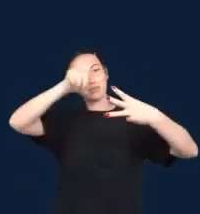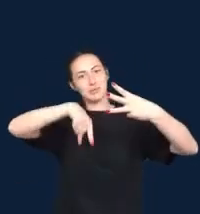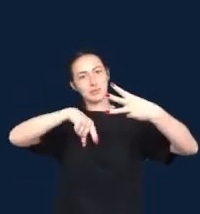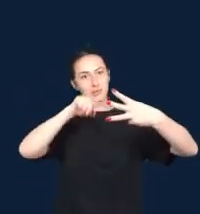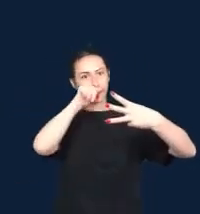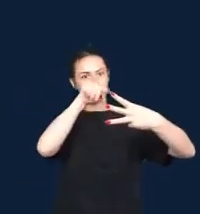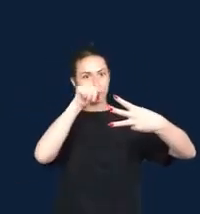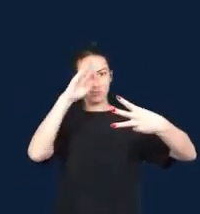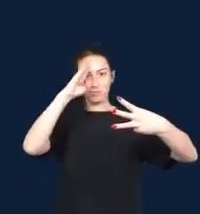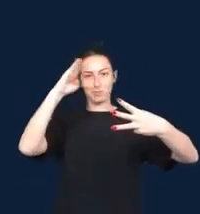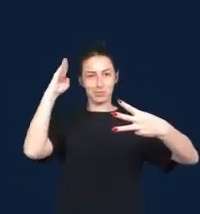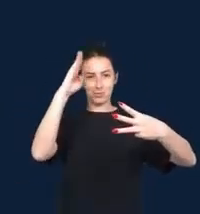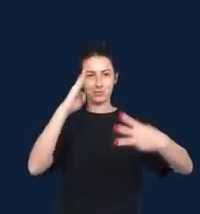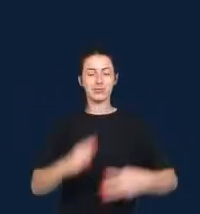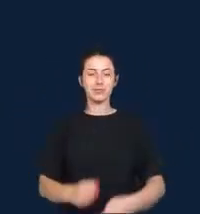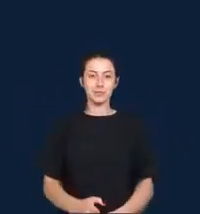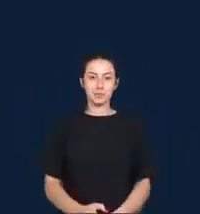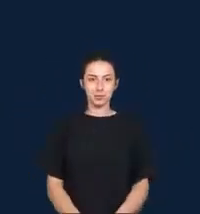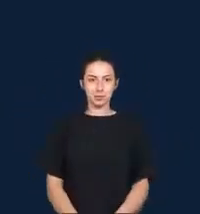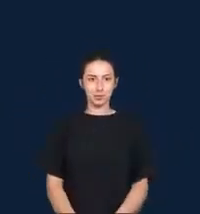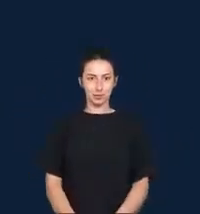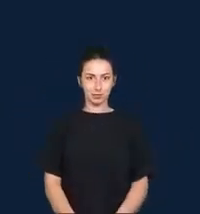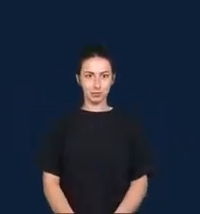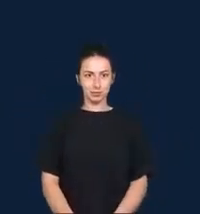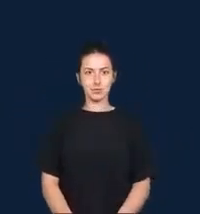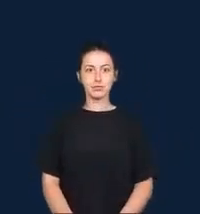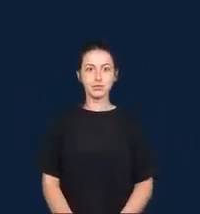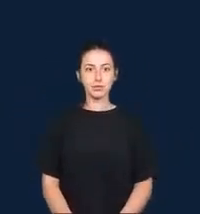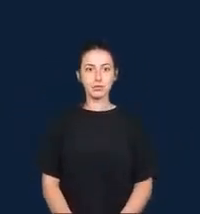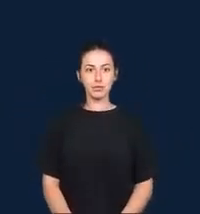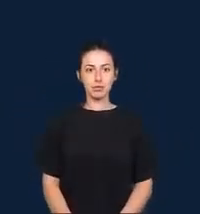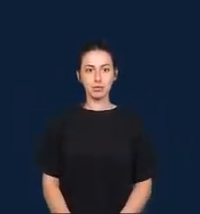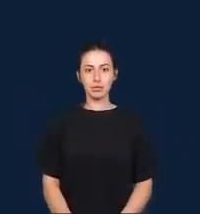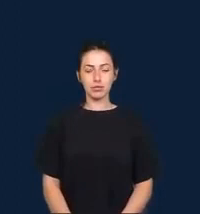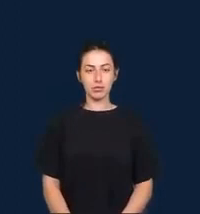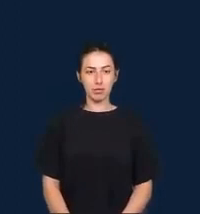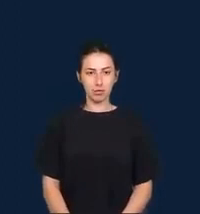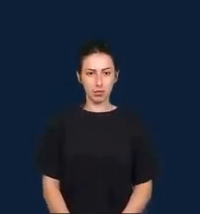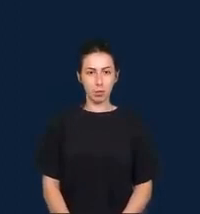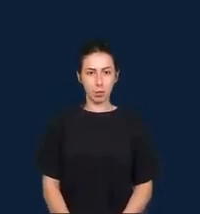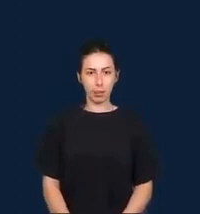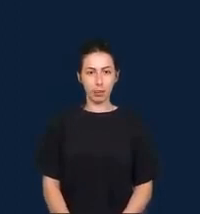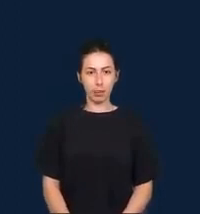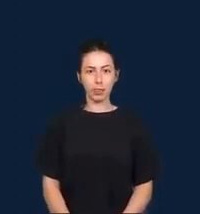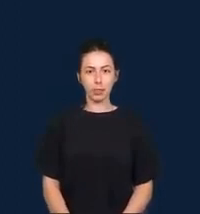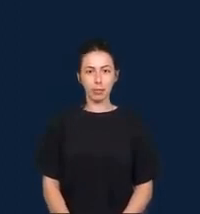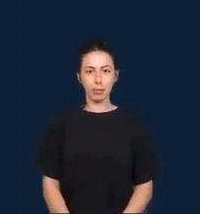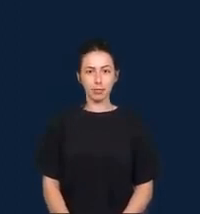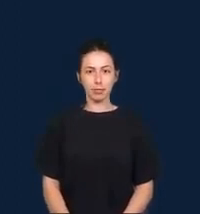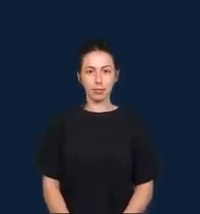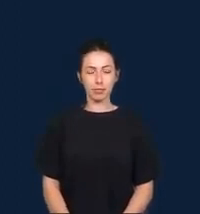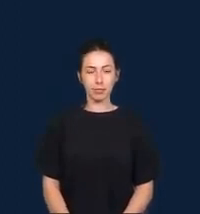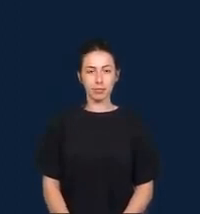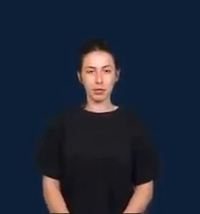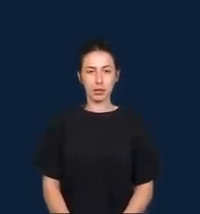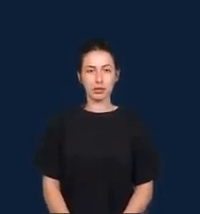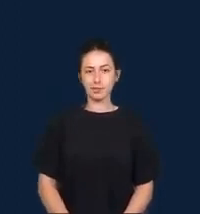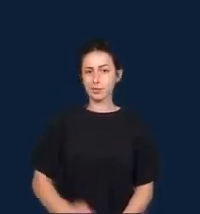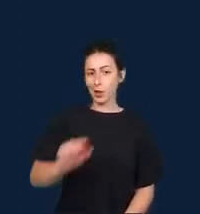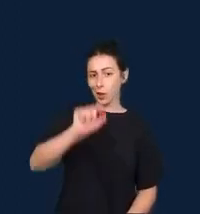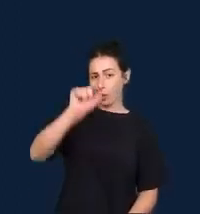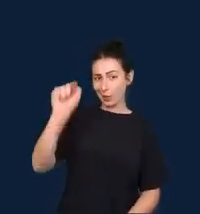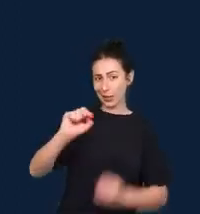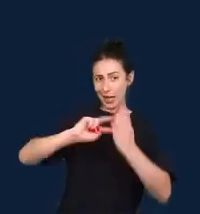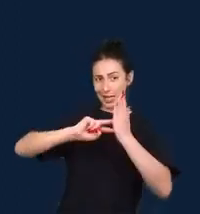So what does a critical data journalism practice mean? And I would like to suggest that